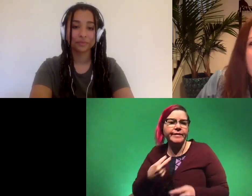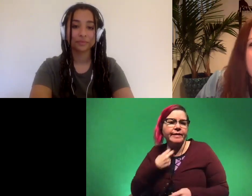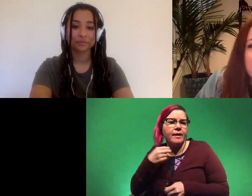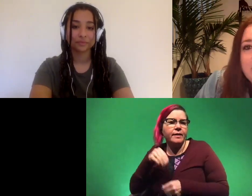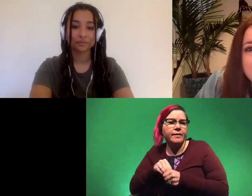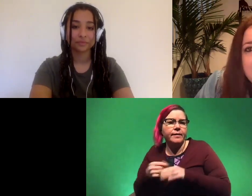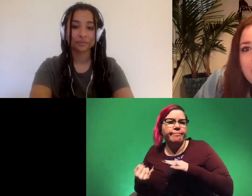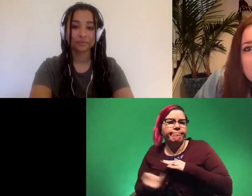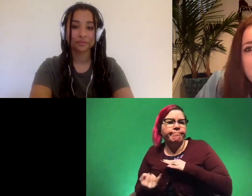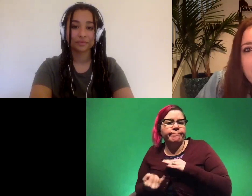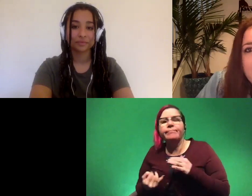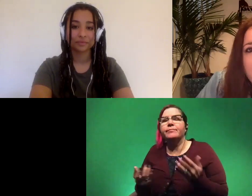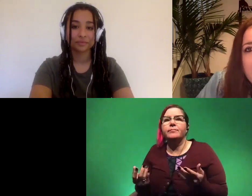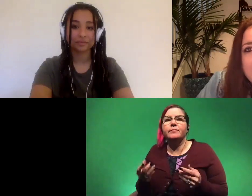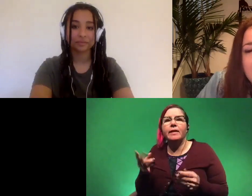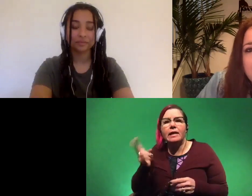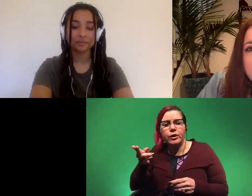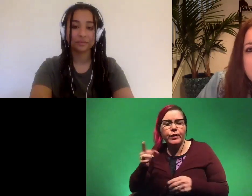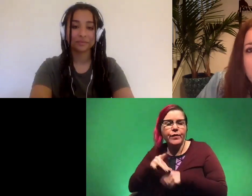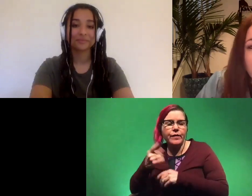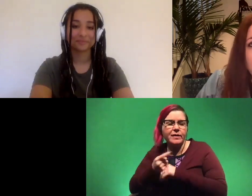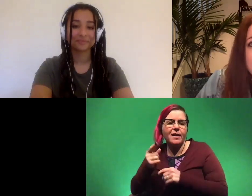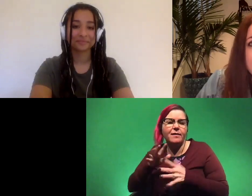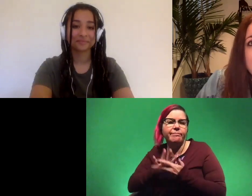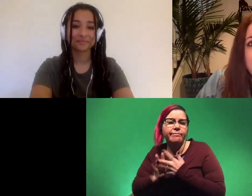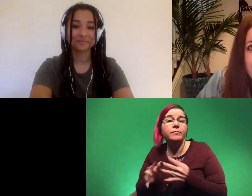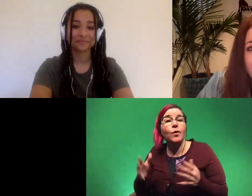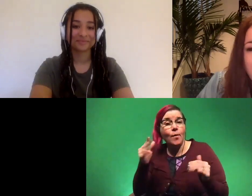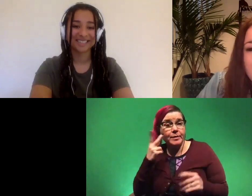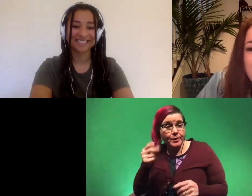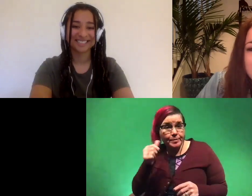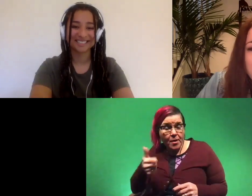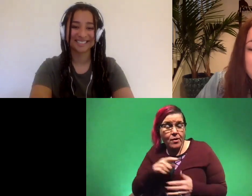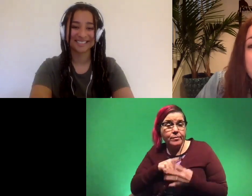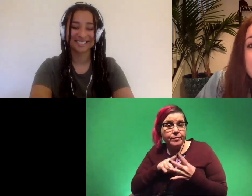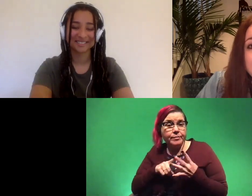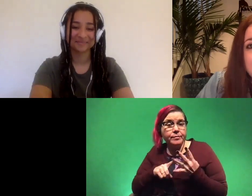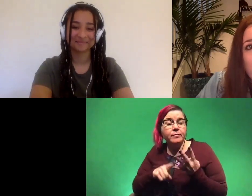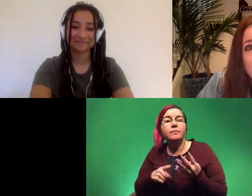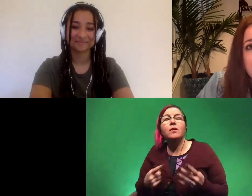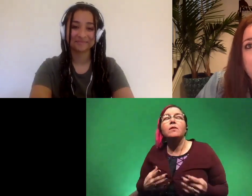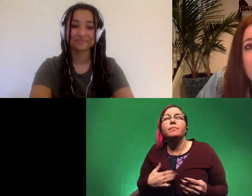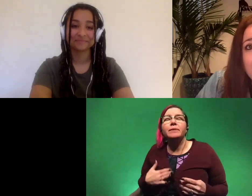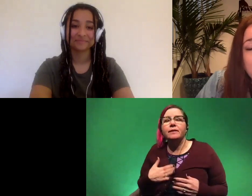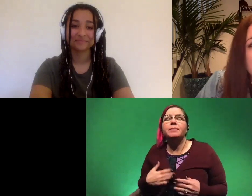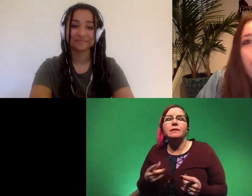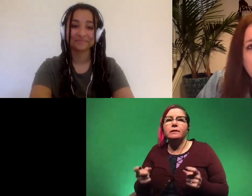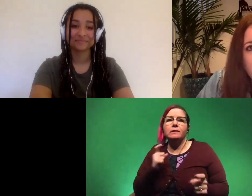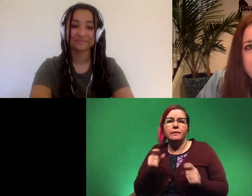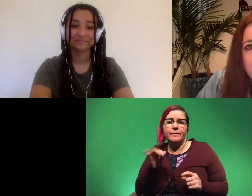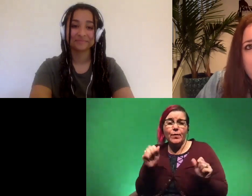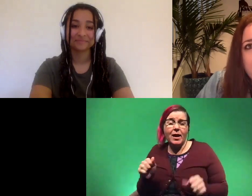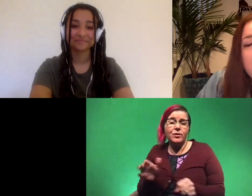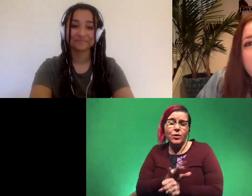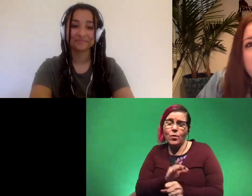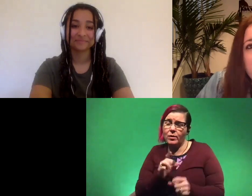and just things to think about history your birthday all that kind of stuff so we hope to see you there um as always please support us if you can we're totally